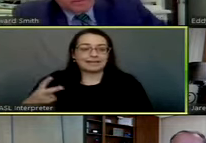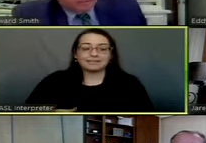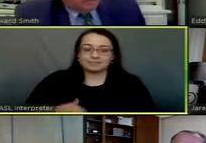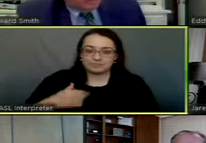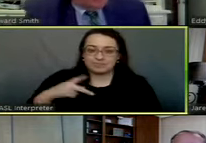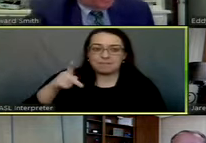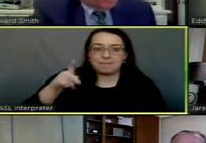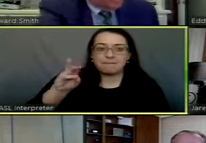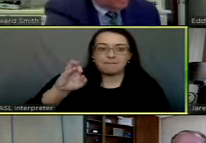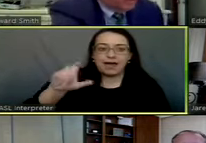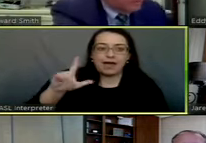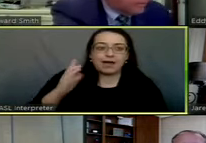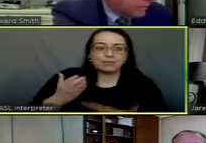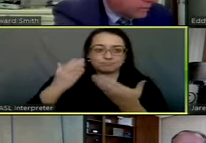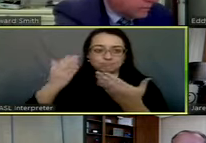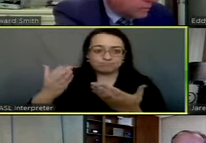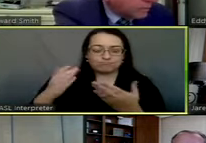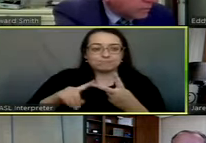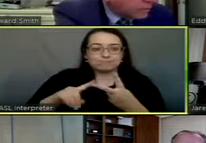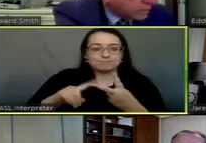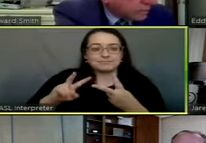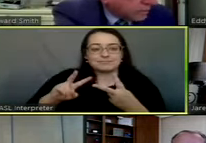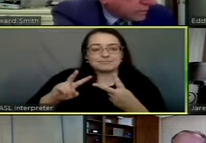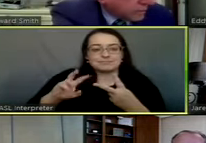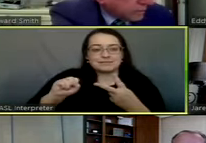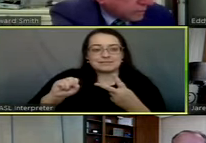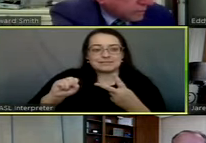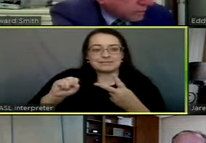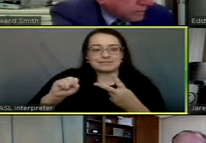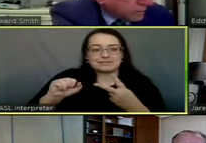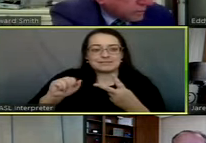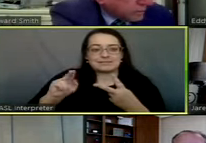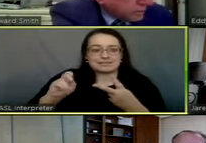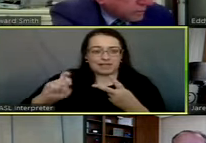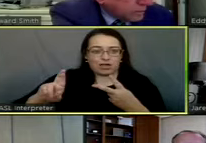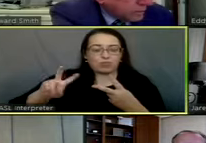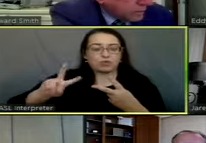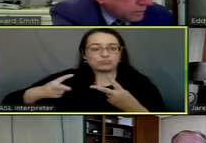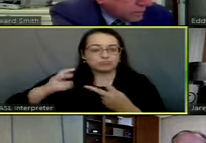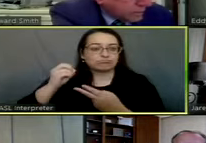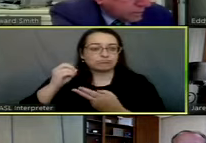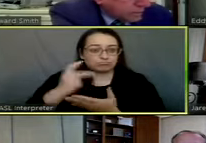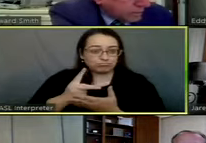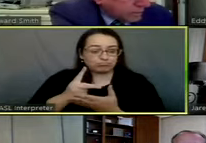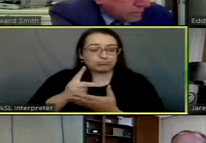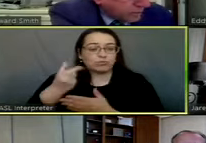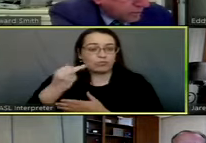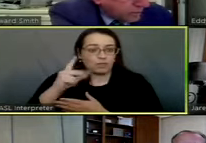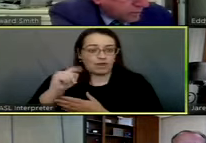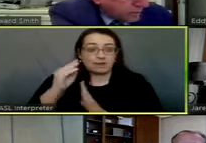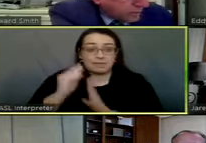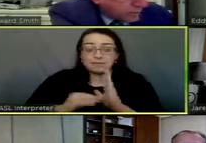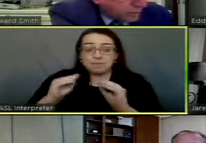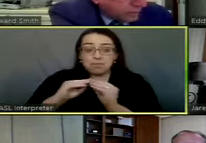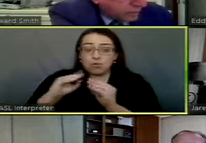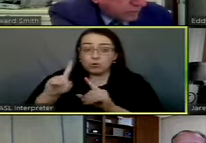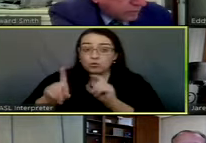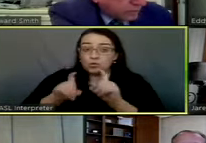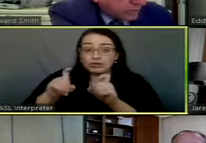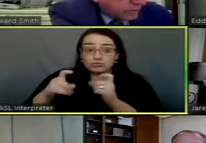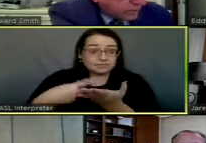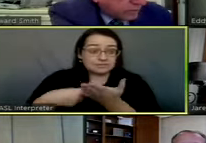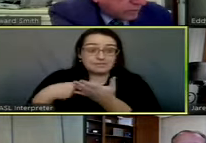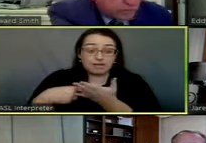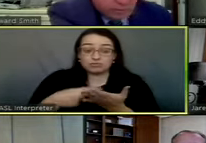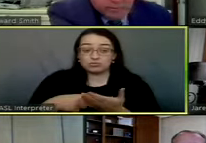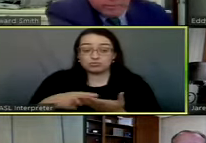It's been moved by council member Powell and seconded by council member Sauer to approve this grant application. Any further questions or discussion